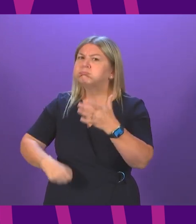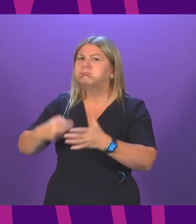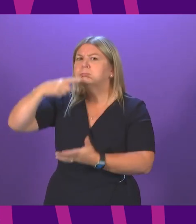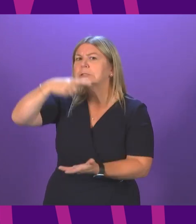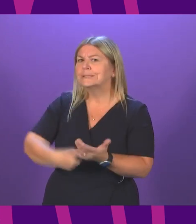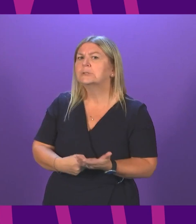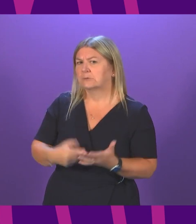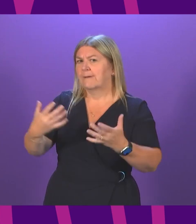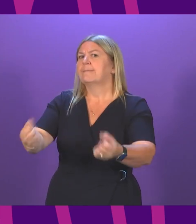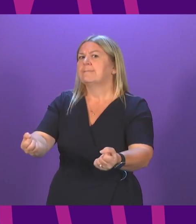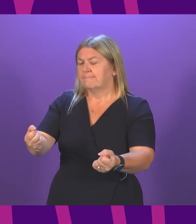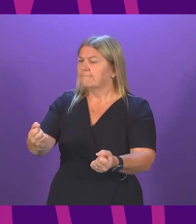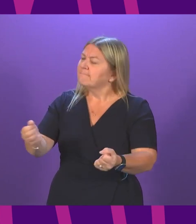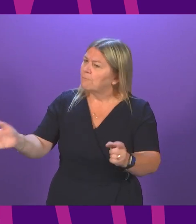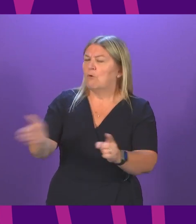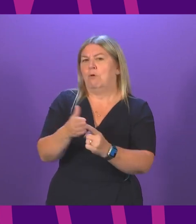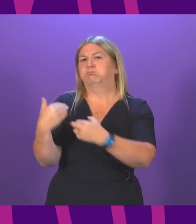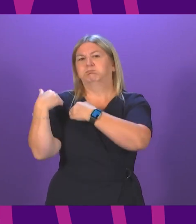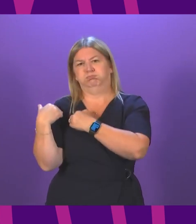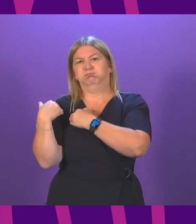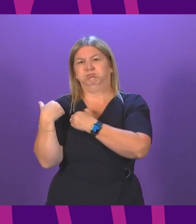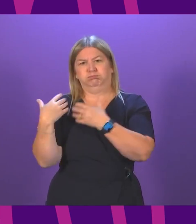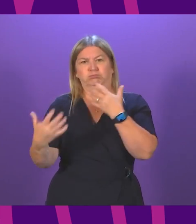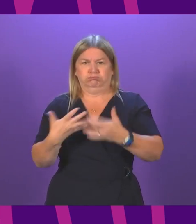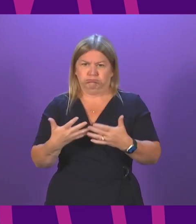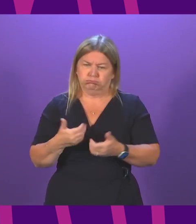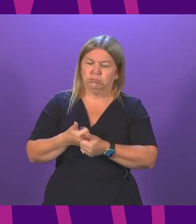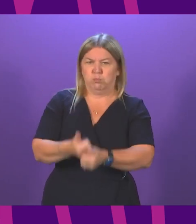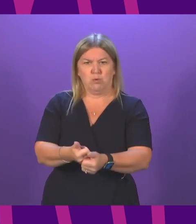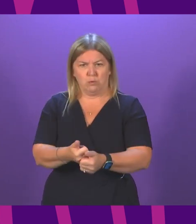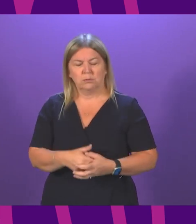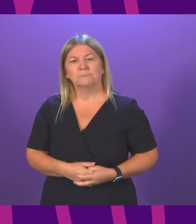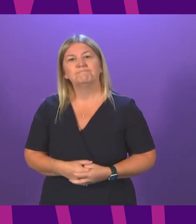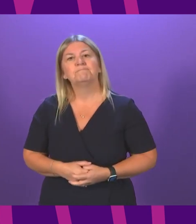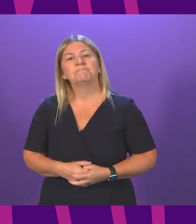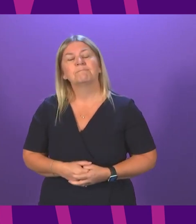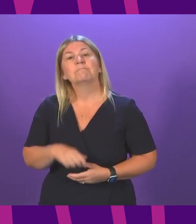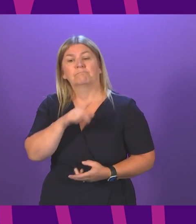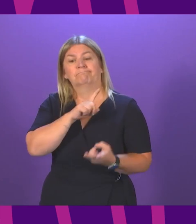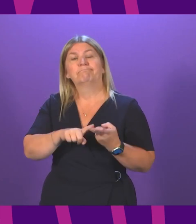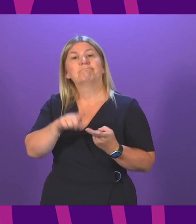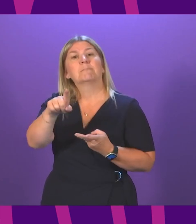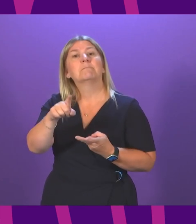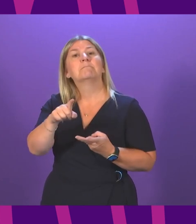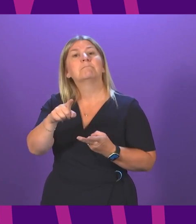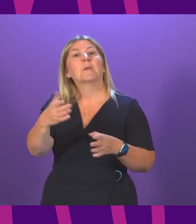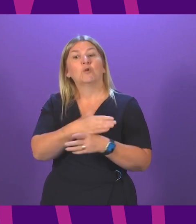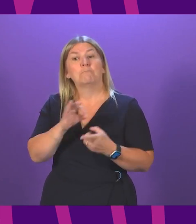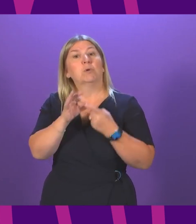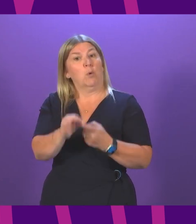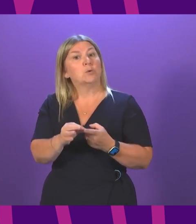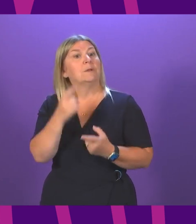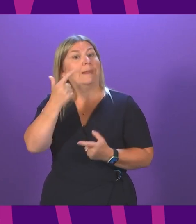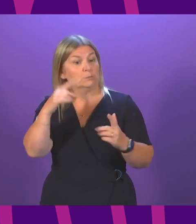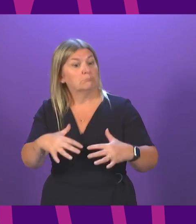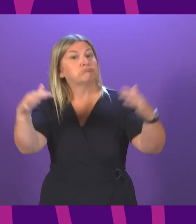we've all got a responsibility to live up to that. Secondly, on the detail, we will, before we bring this proposal to Parliament, for Parliament